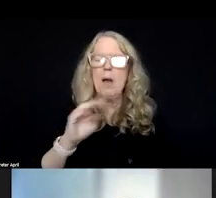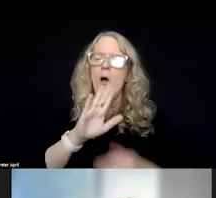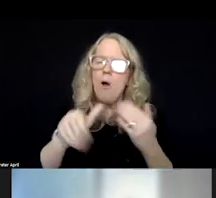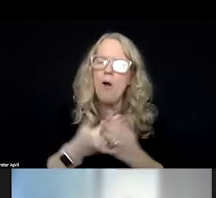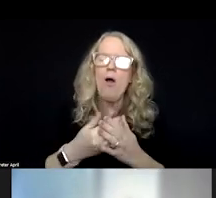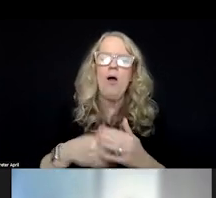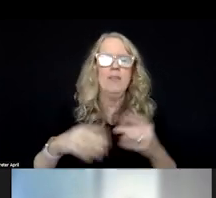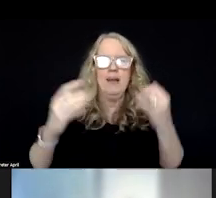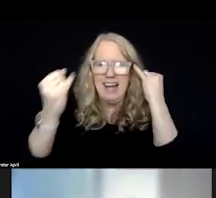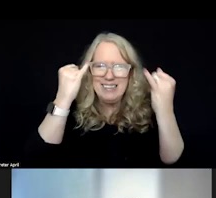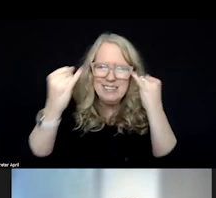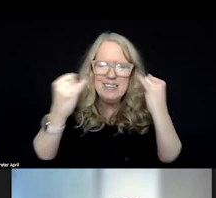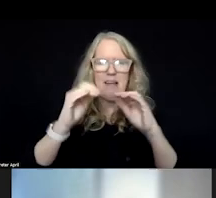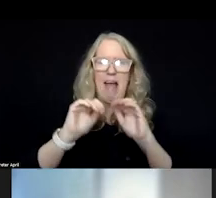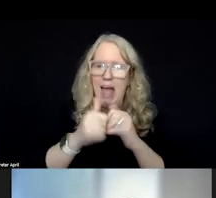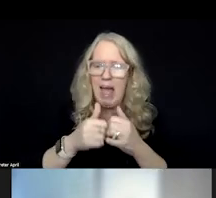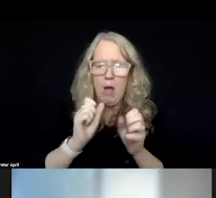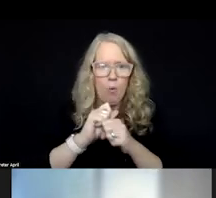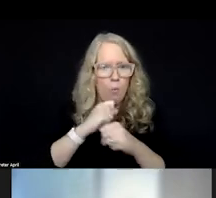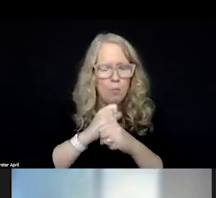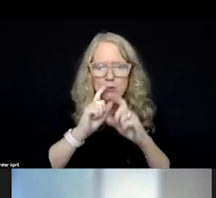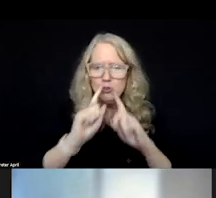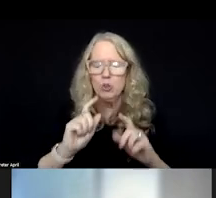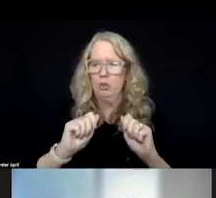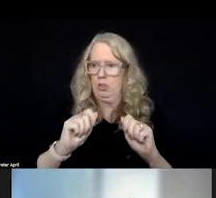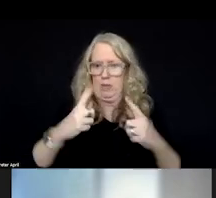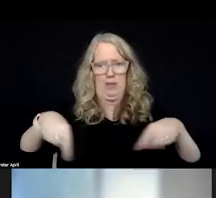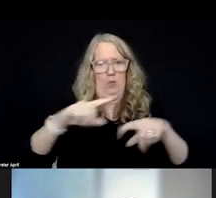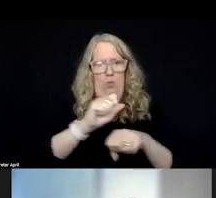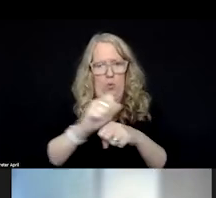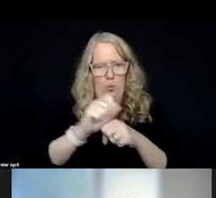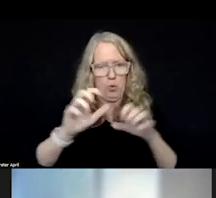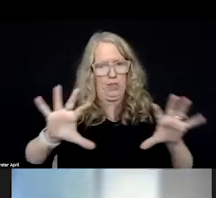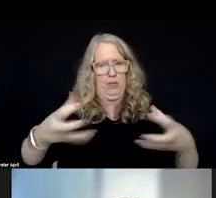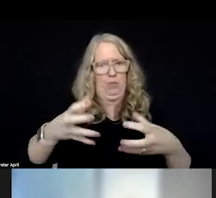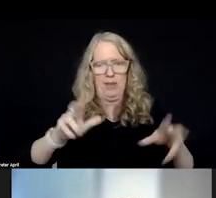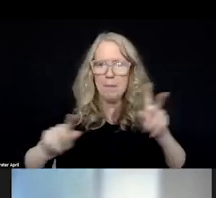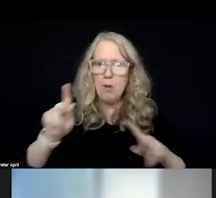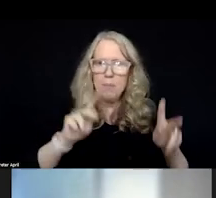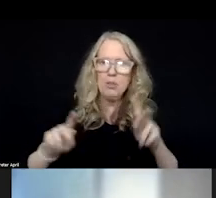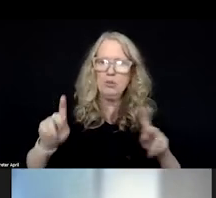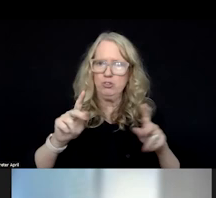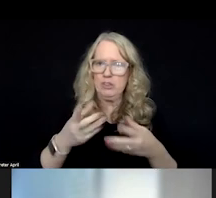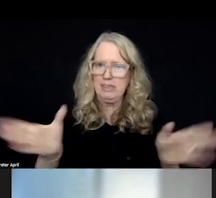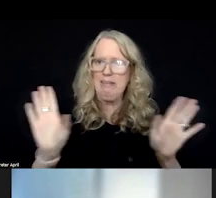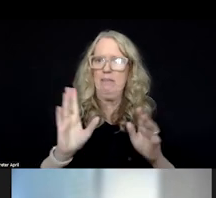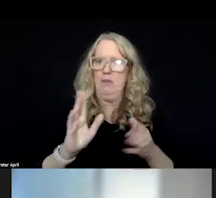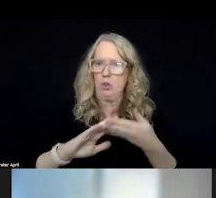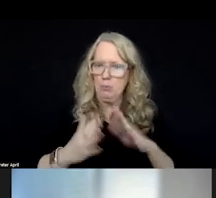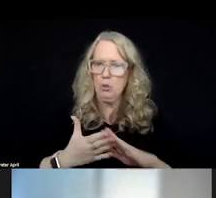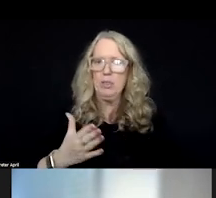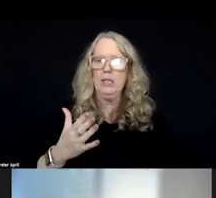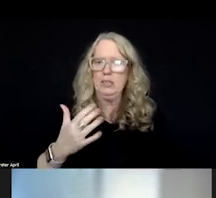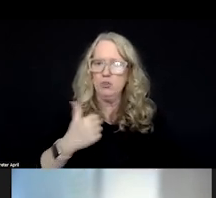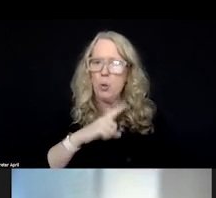ideas around how to make sure that we are working with the population we have and in the community. And so we've